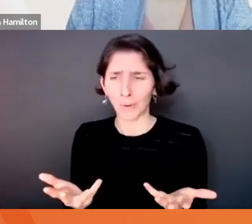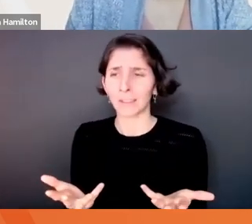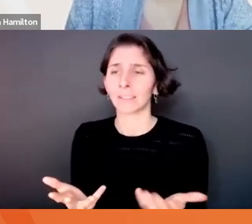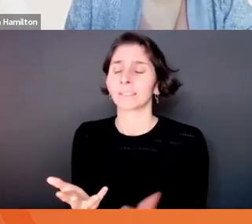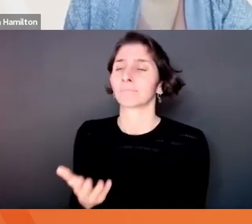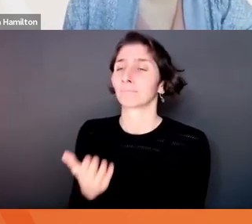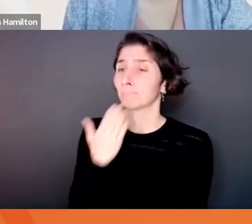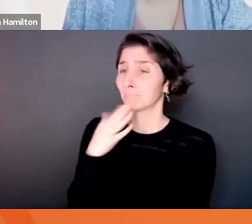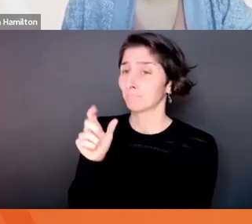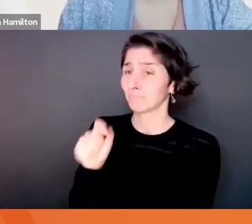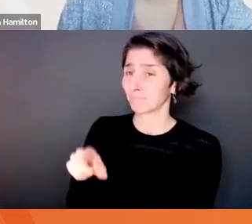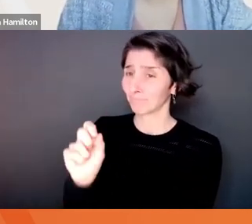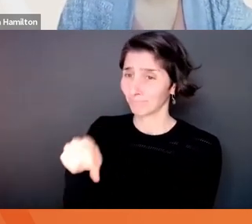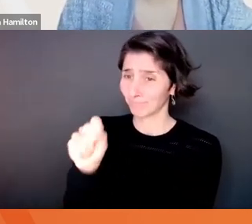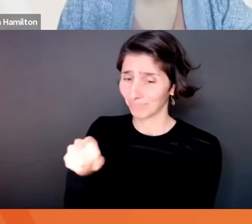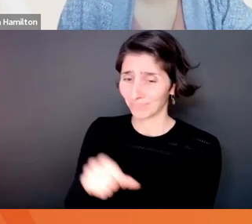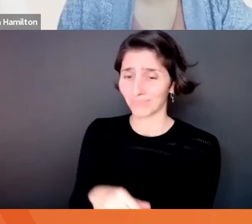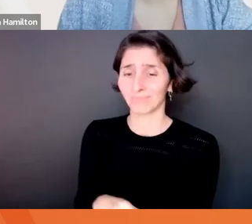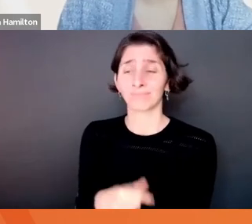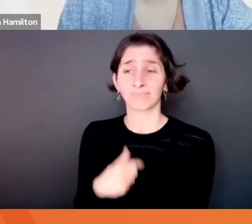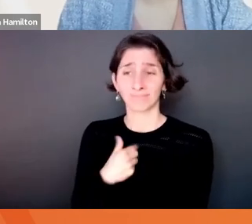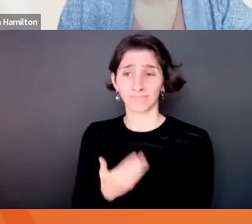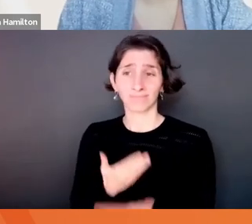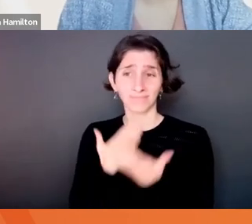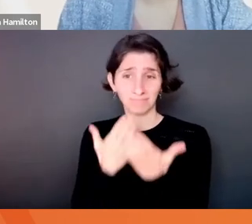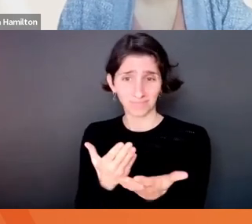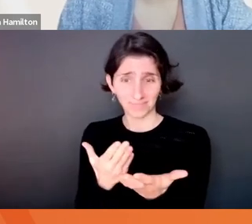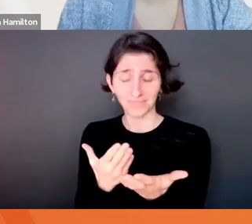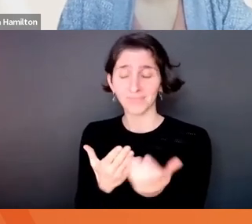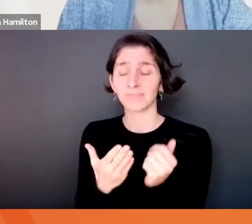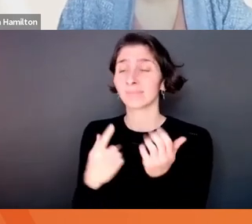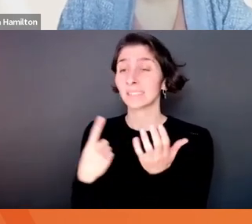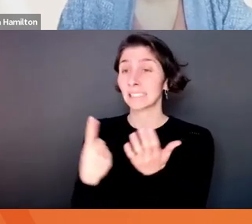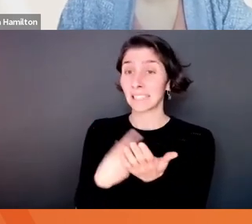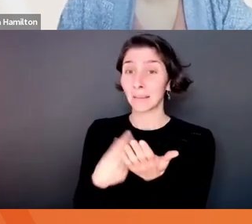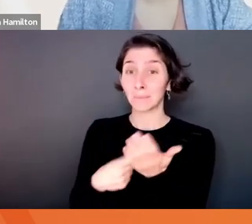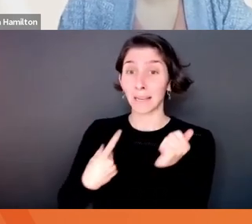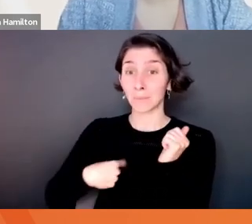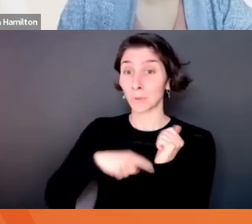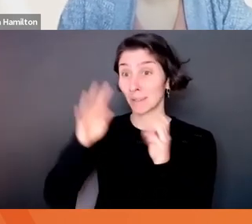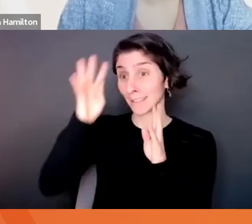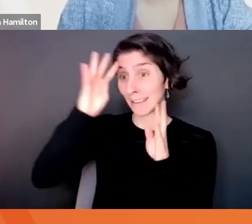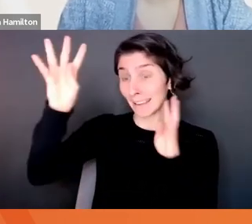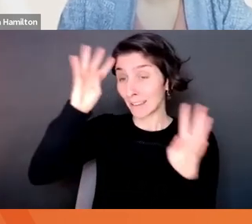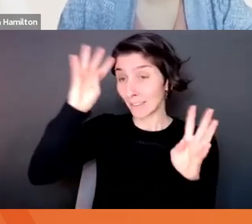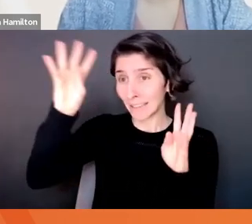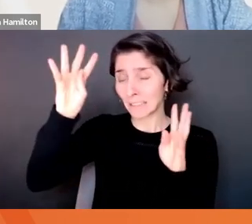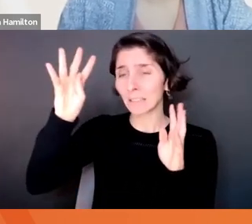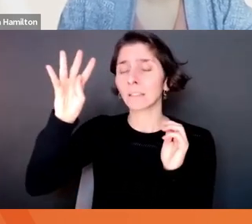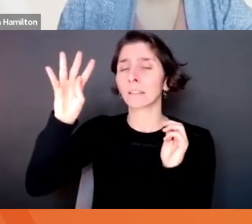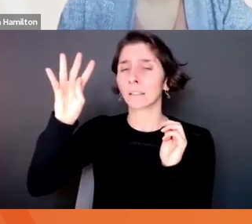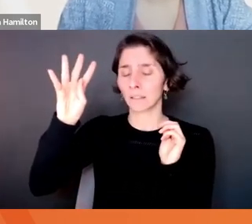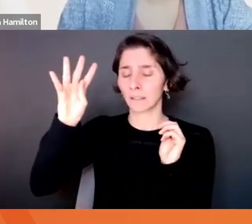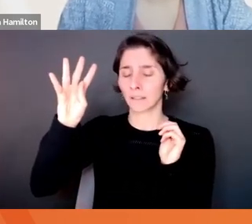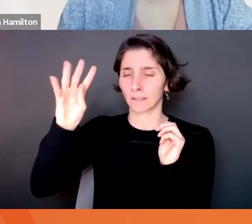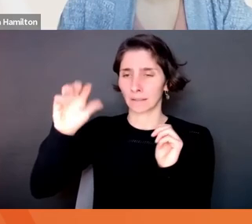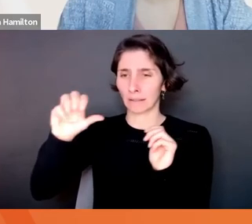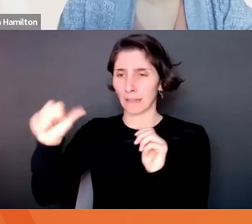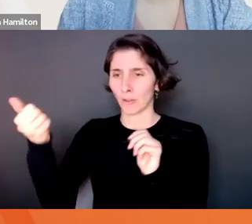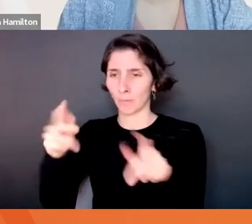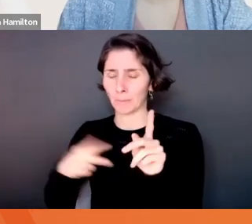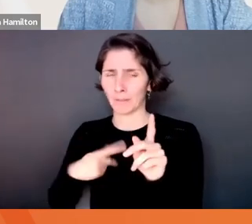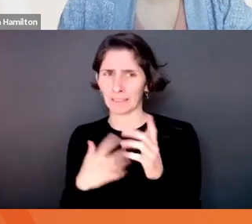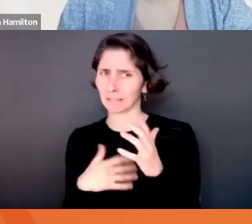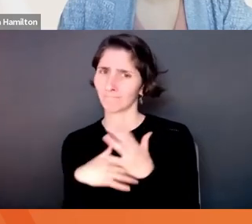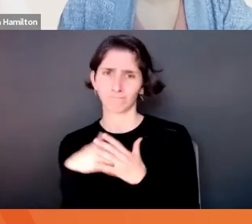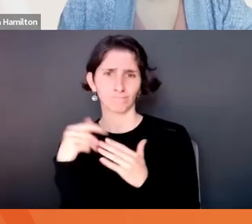I would suggest that sometimes when we innovate, um, it, it makes other people uncomfortable. And if we go back to